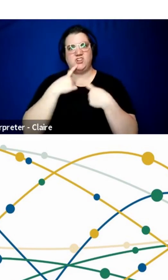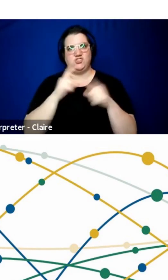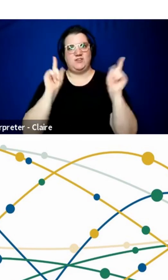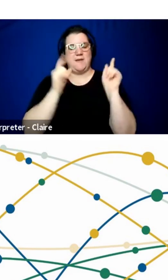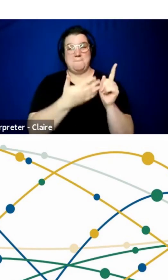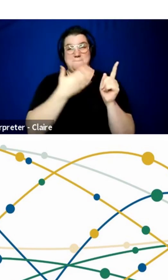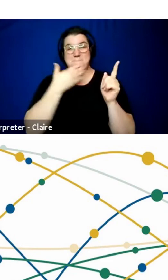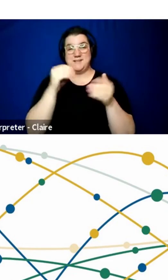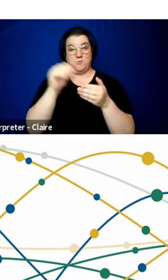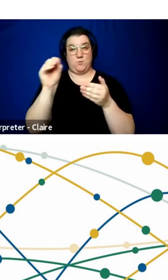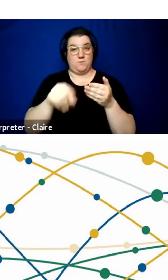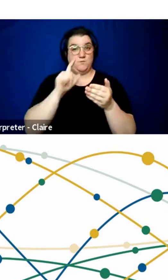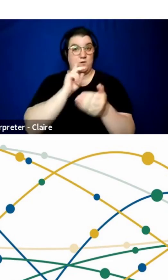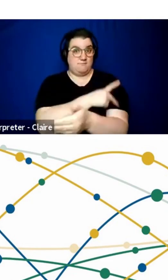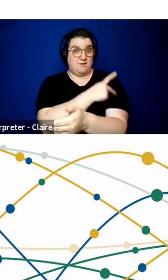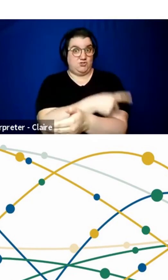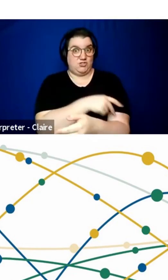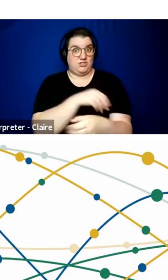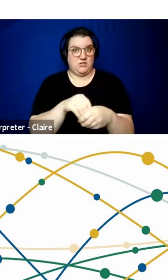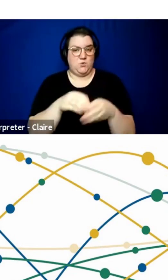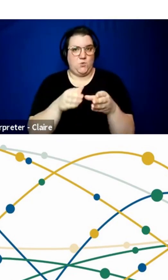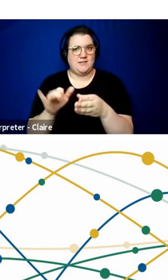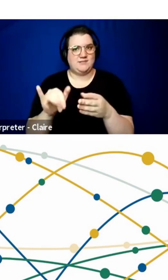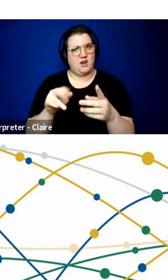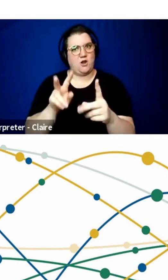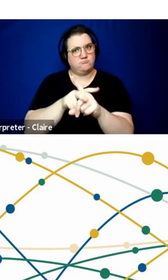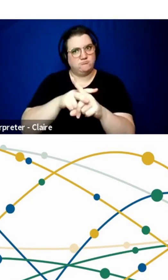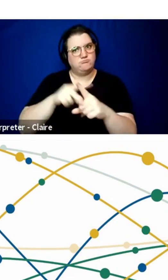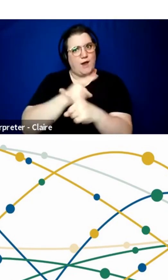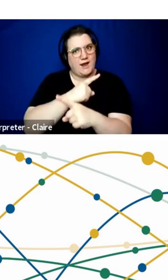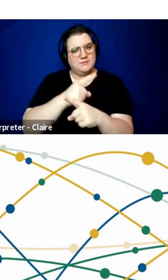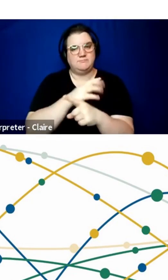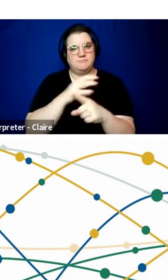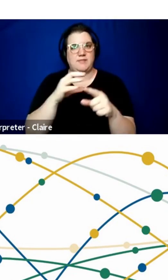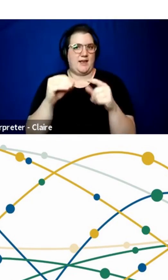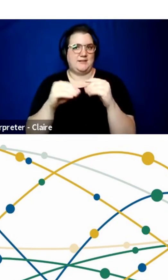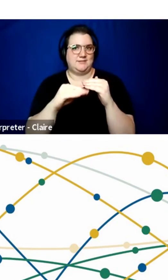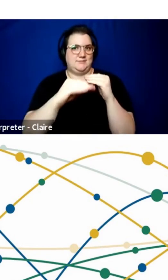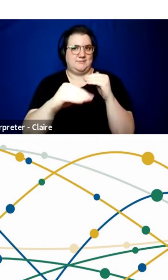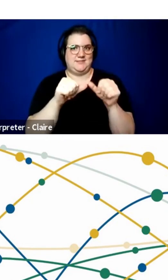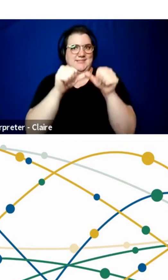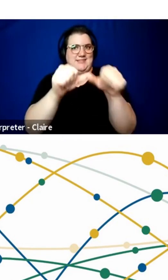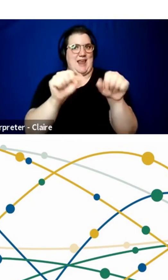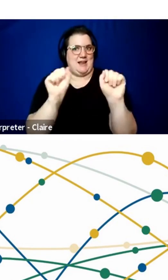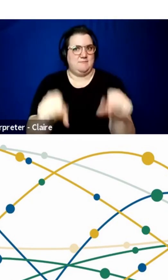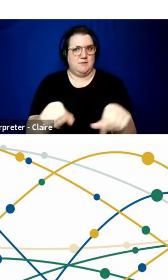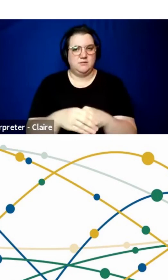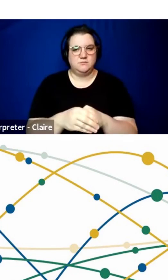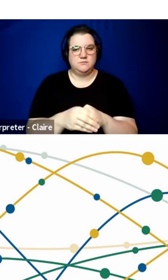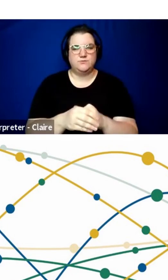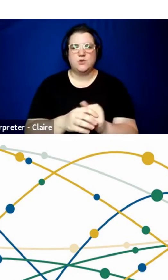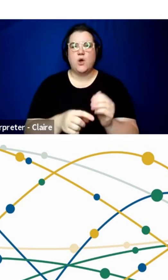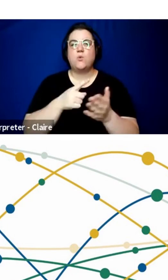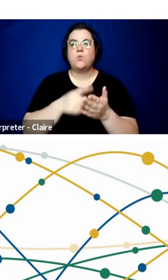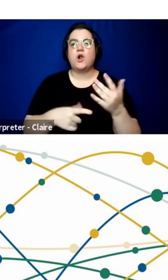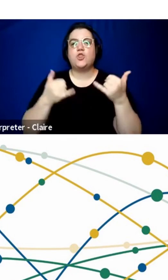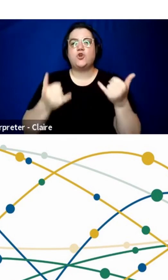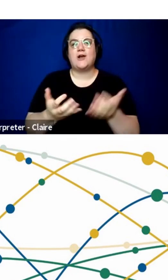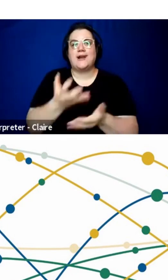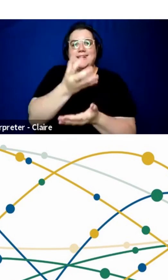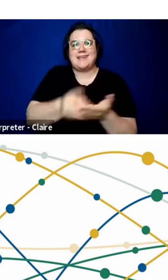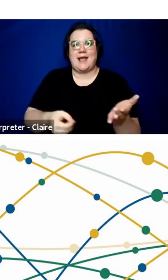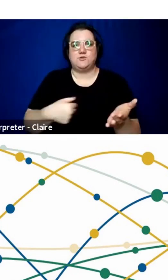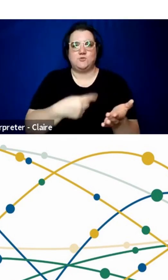outcomes for patients in ways that are practical and sustainable. What do you think are some of the current gaps we're seeing